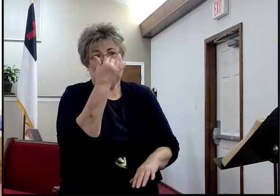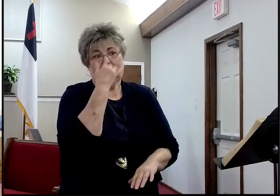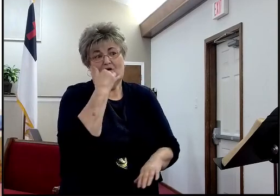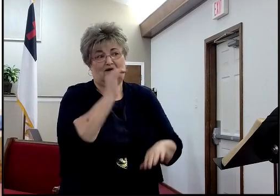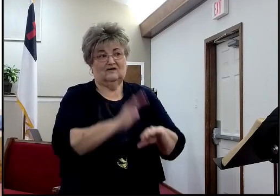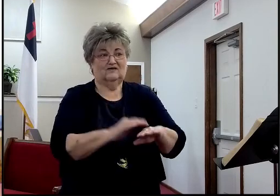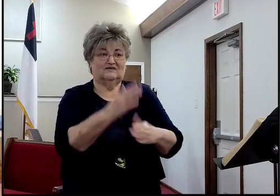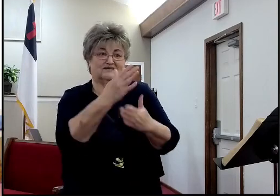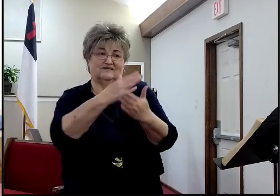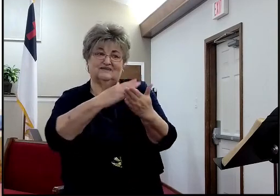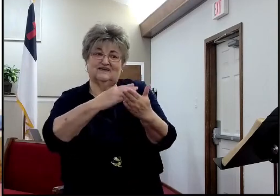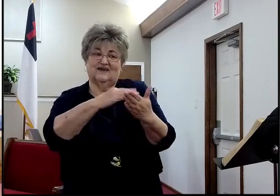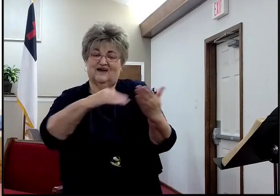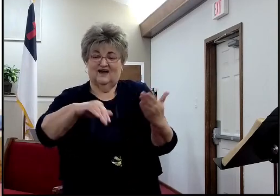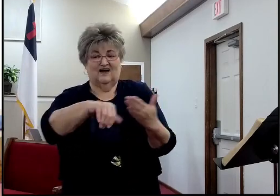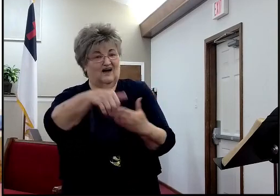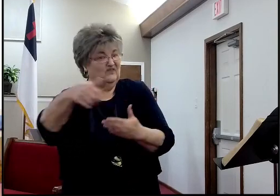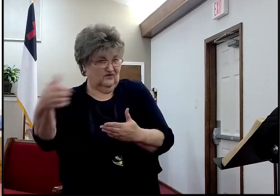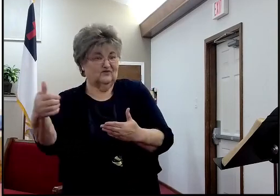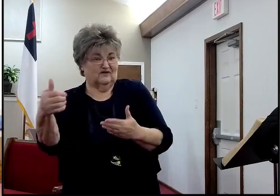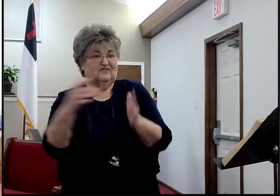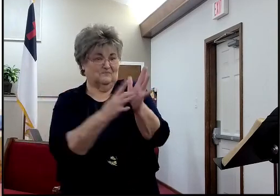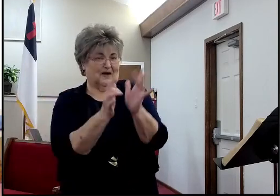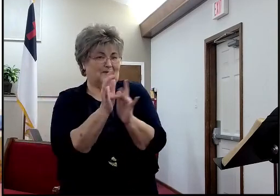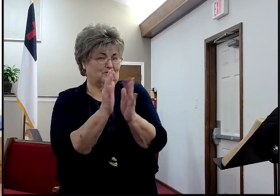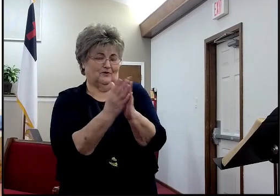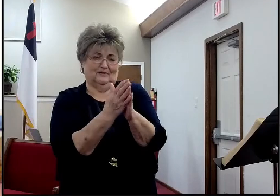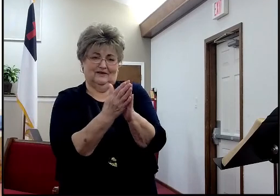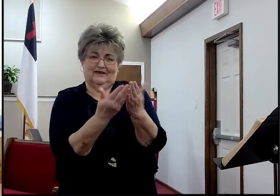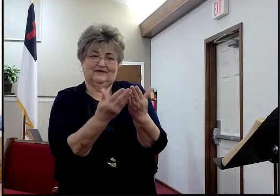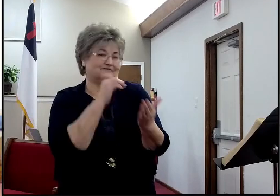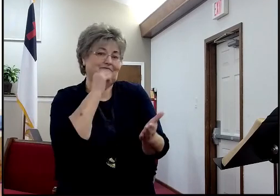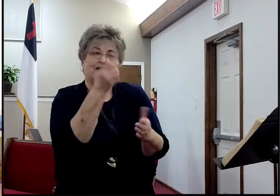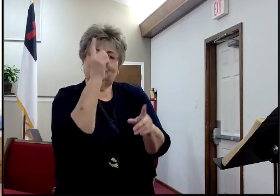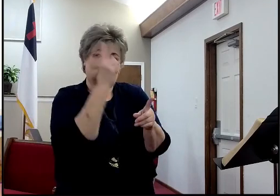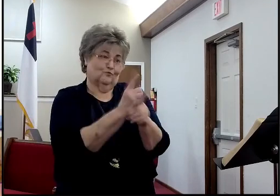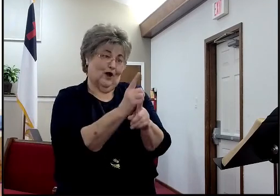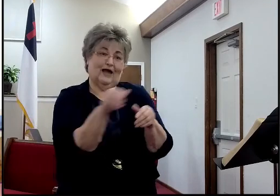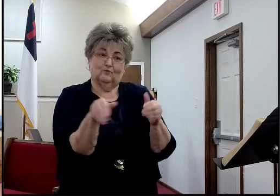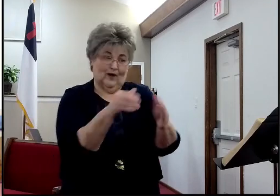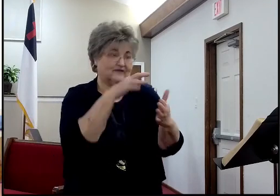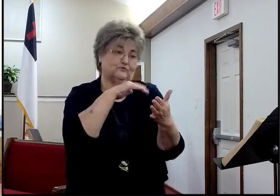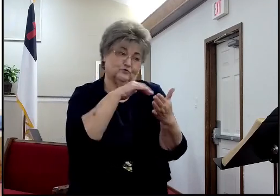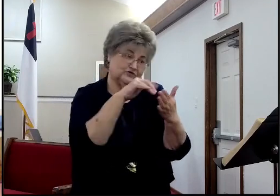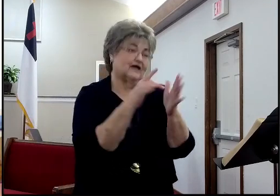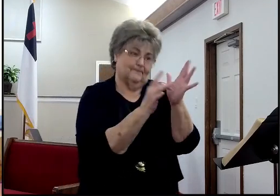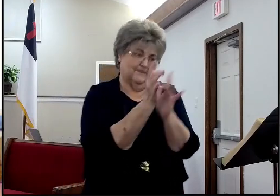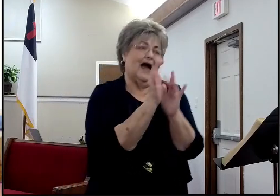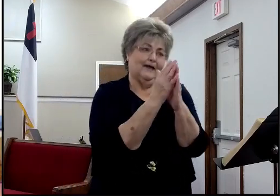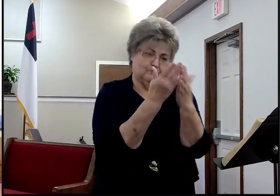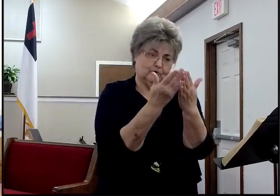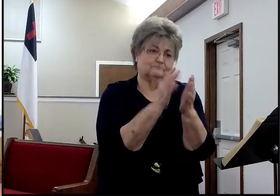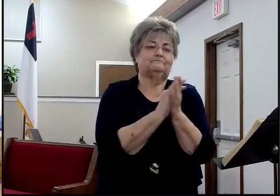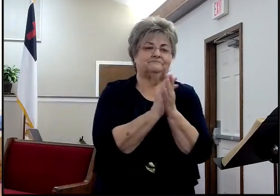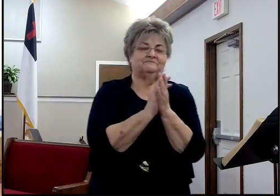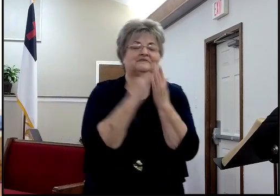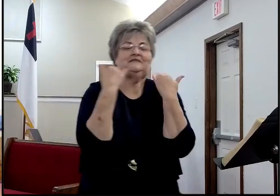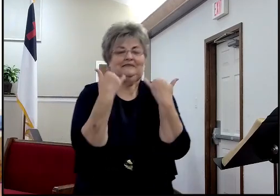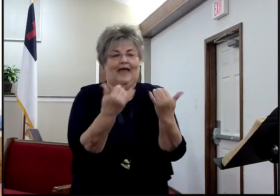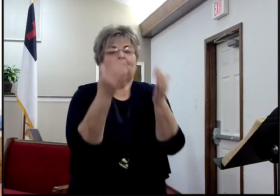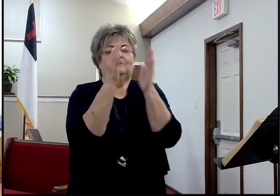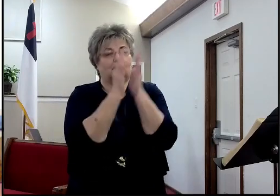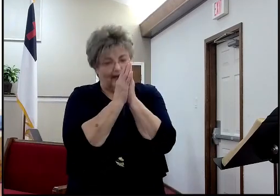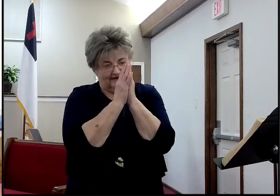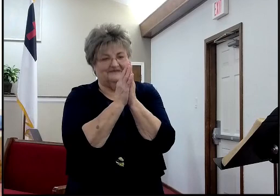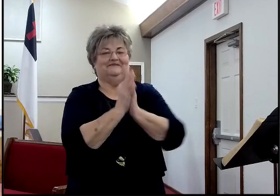everybody gets that, so you can't do that, it's not, it's not the right way, to biblically interpret, so let's go Lord in prayer, thank God for everything, he's done for us, and let's pray